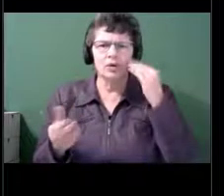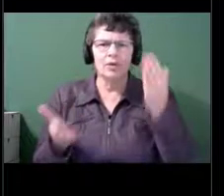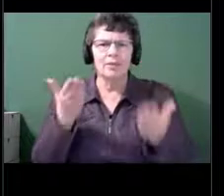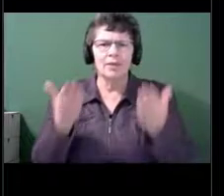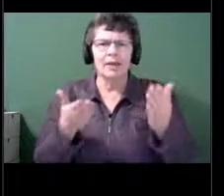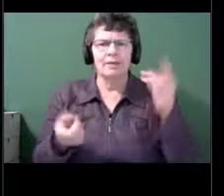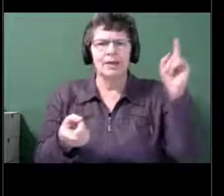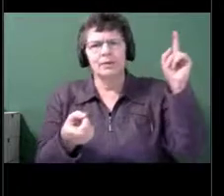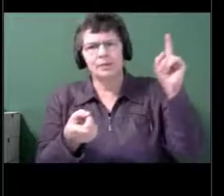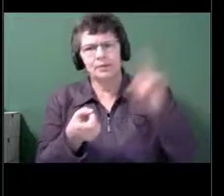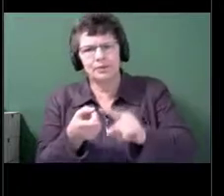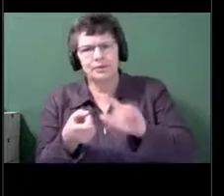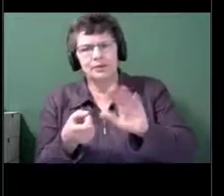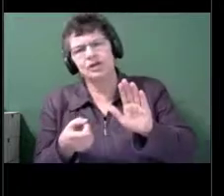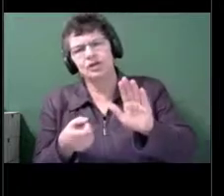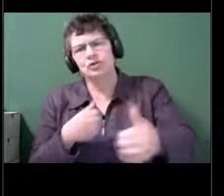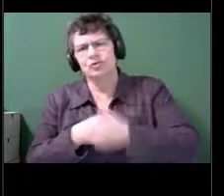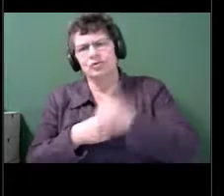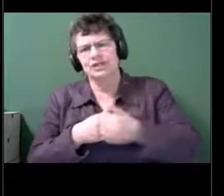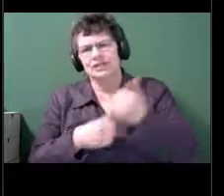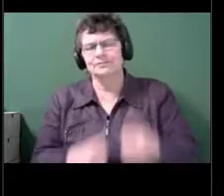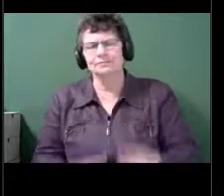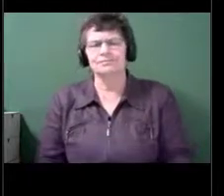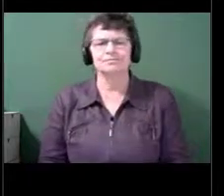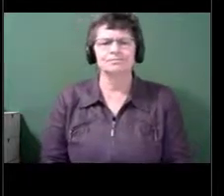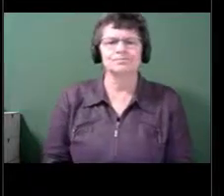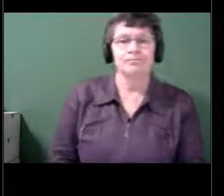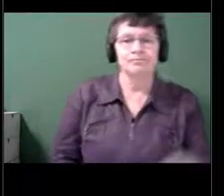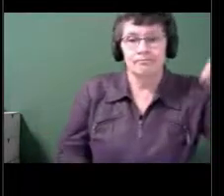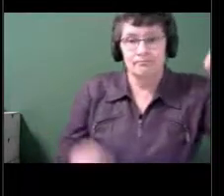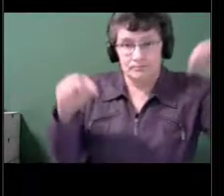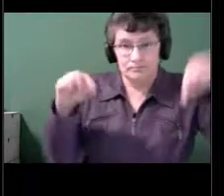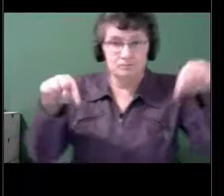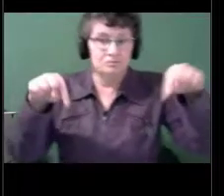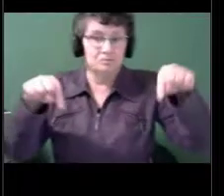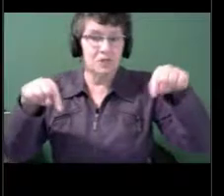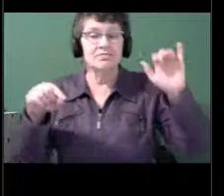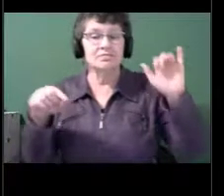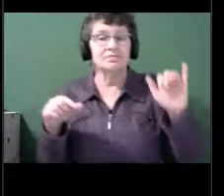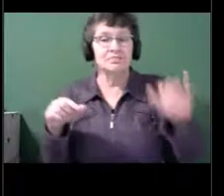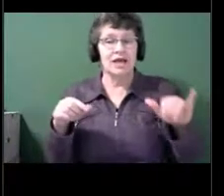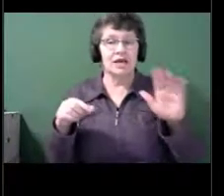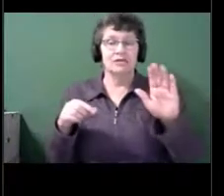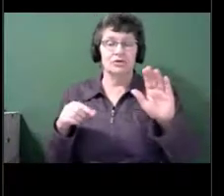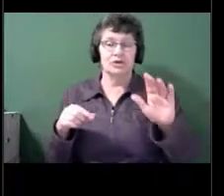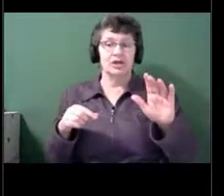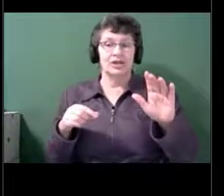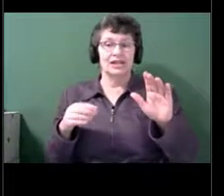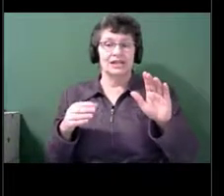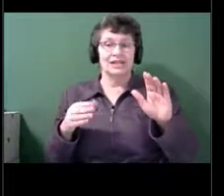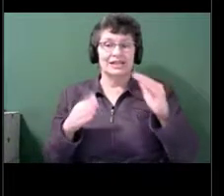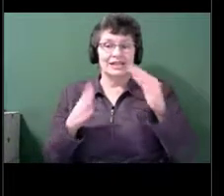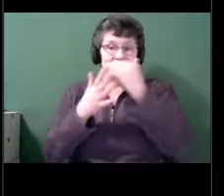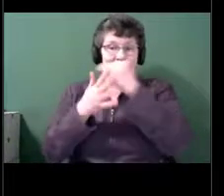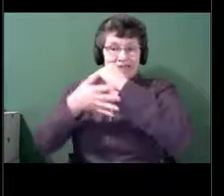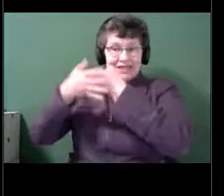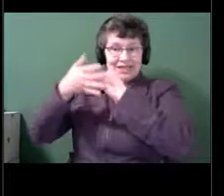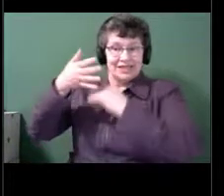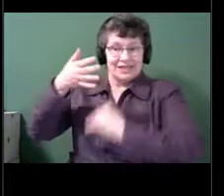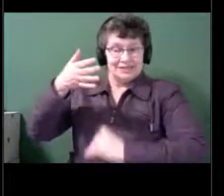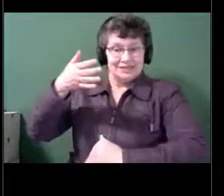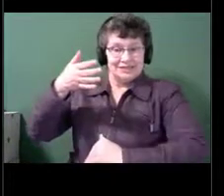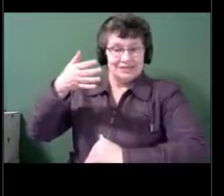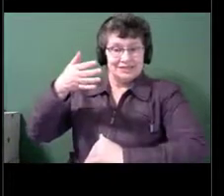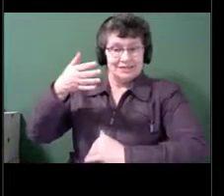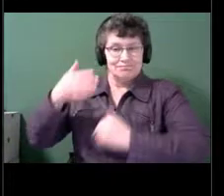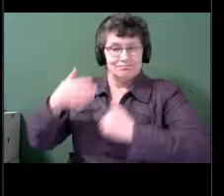And this is the list. And I will draw your attention to the fact that the best